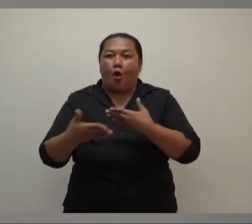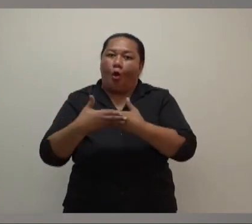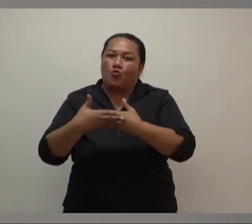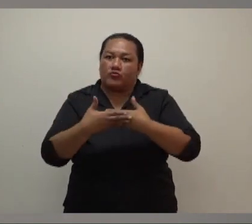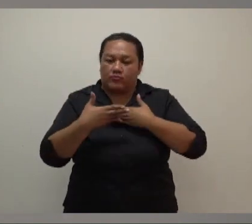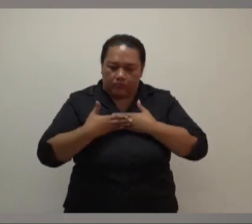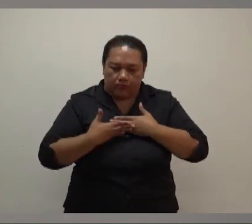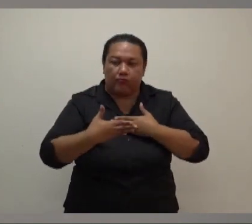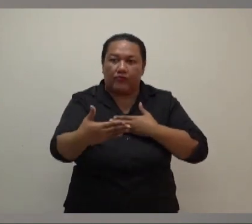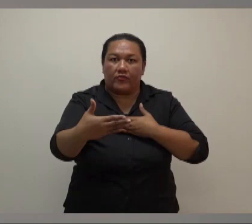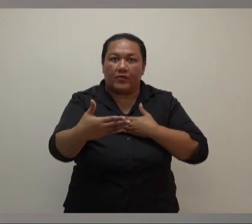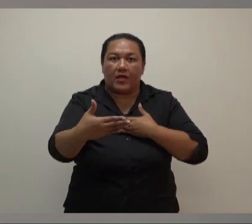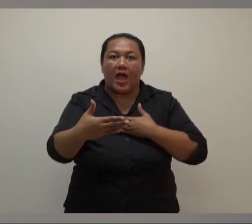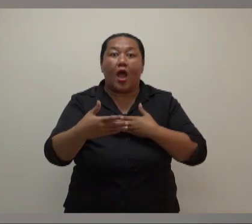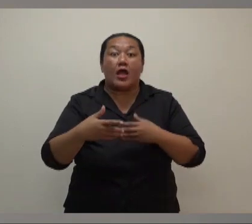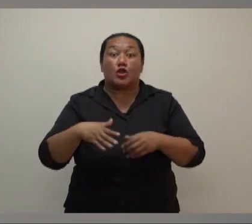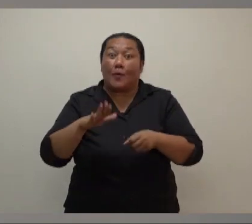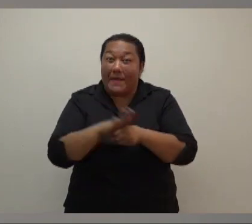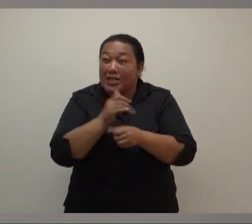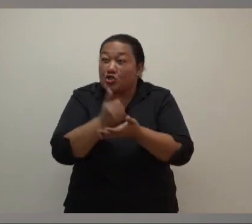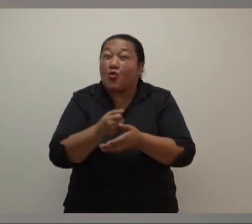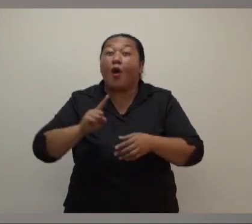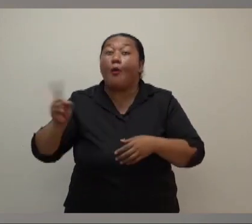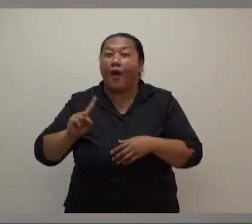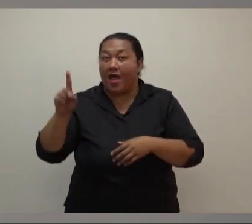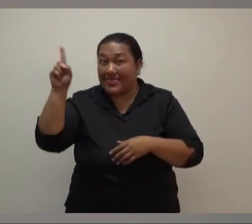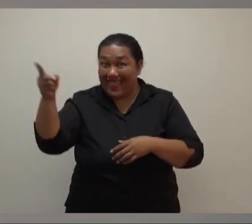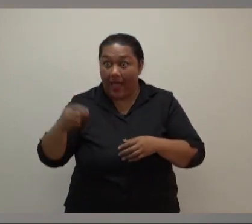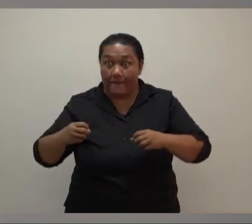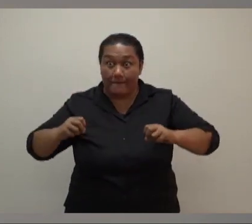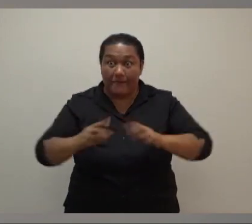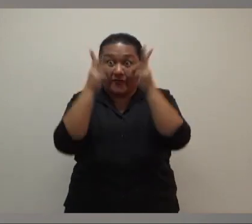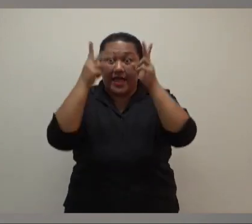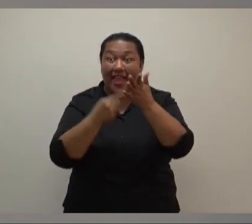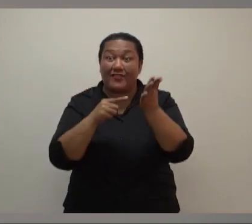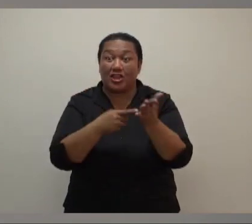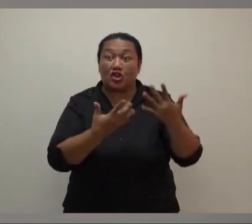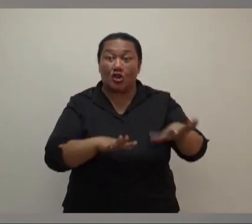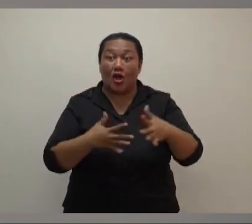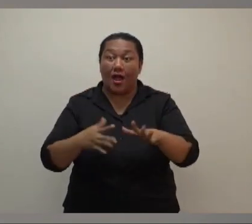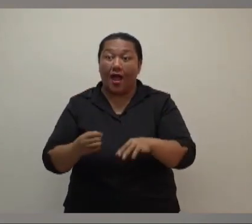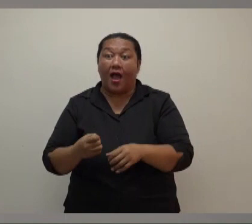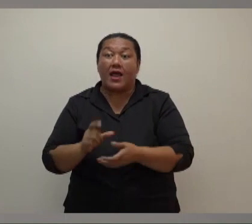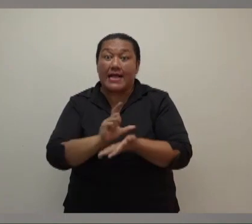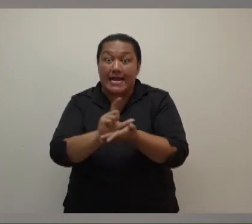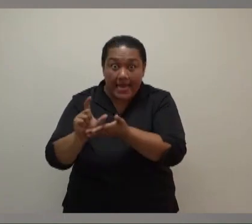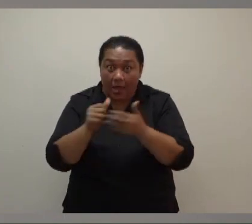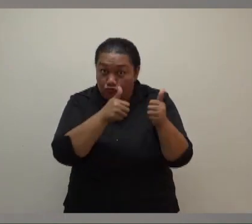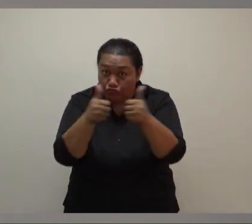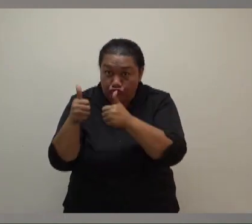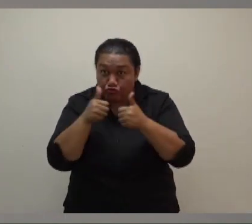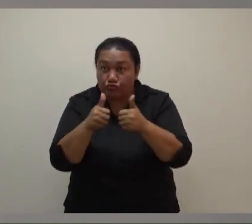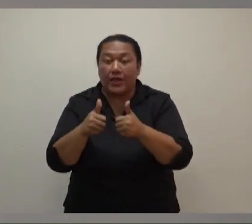eruption in Tonga have cleared our waters as we may need to reactivate some of them, some of the evacuation centers.